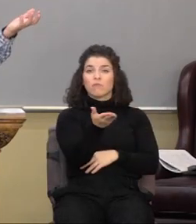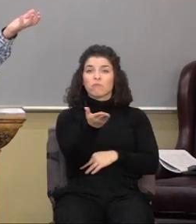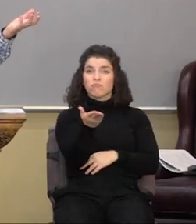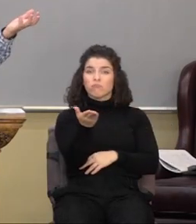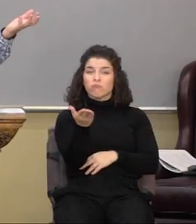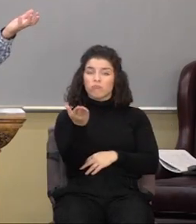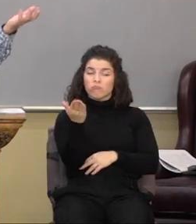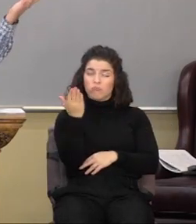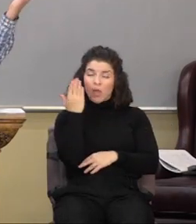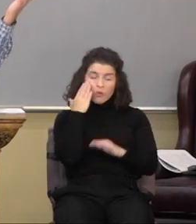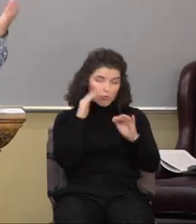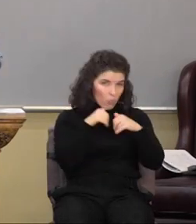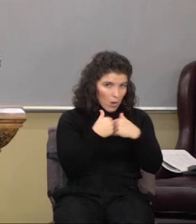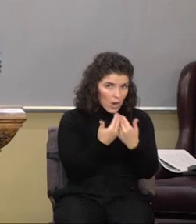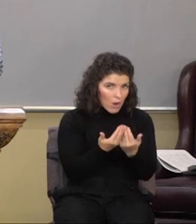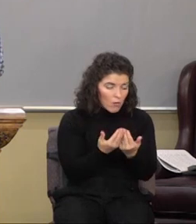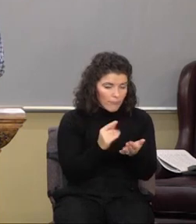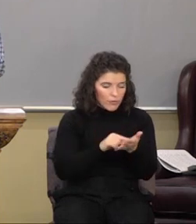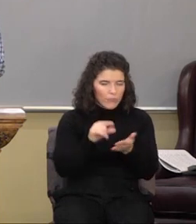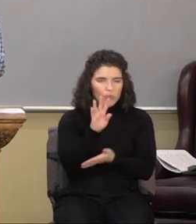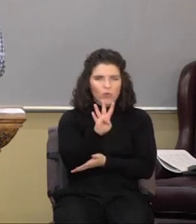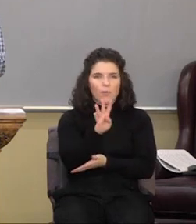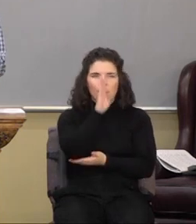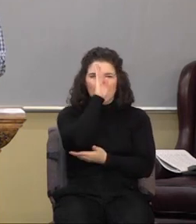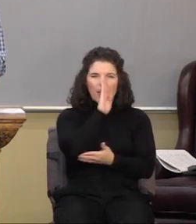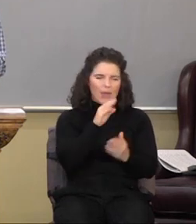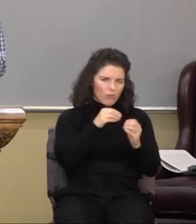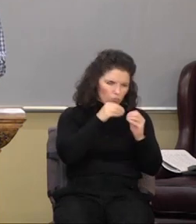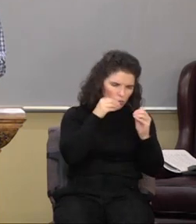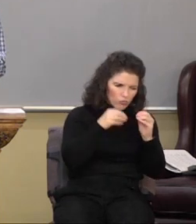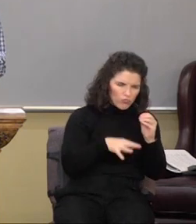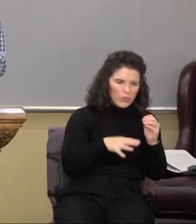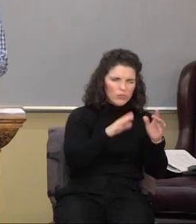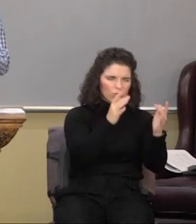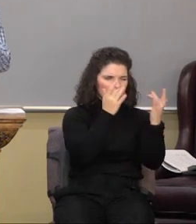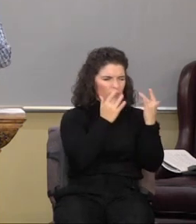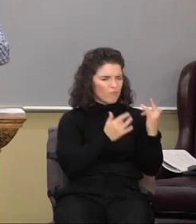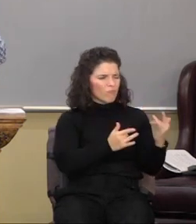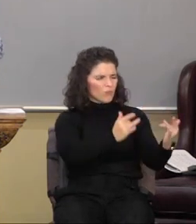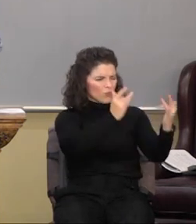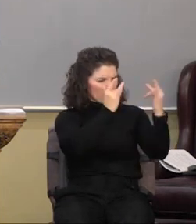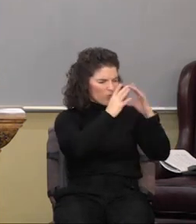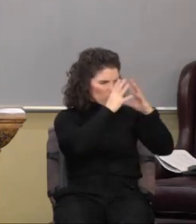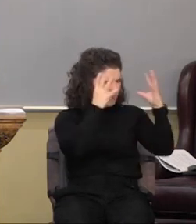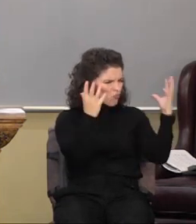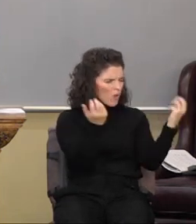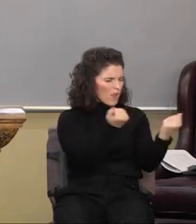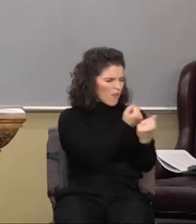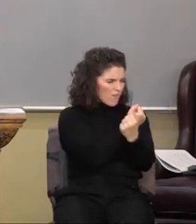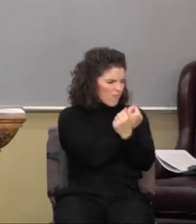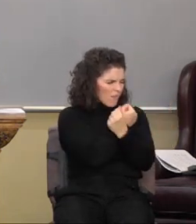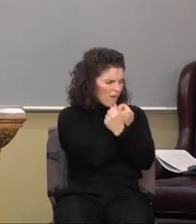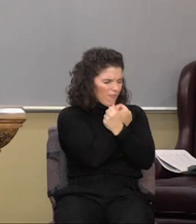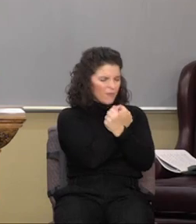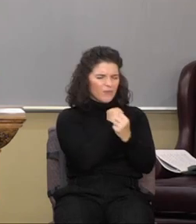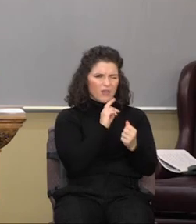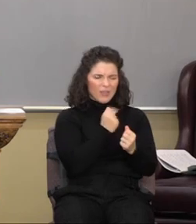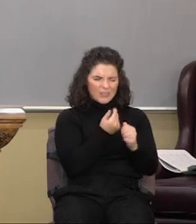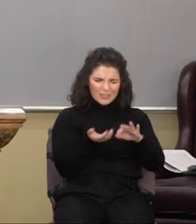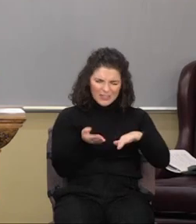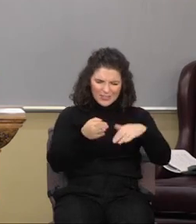you know how he valued us. Verse 4 again. God, is rich in mercy for his great love, wherewith he loved us, even when we were dead in